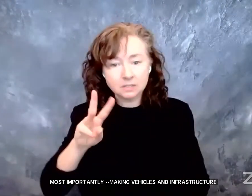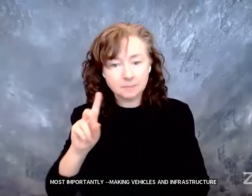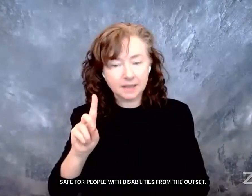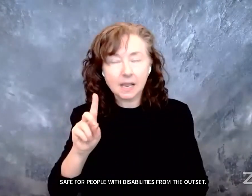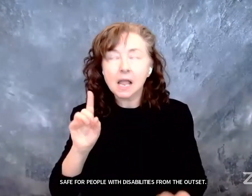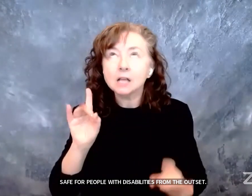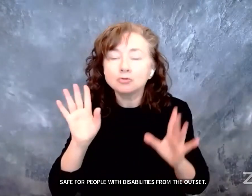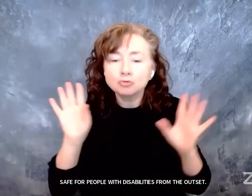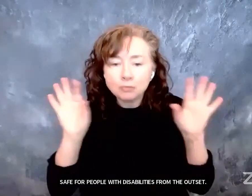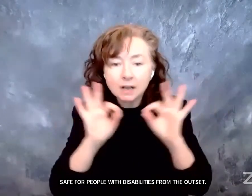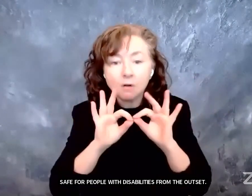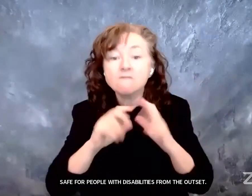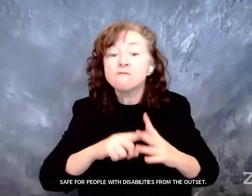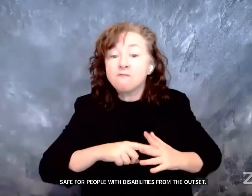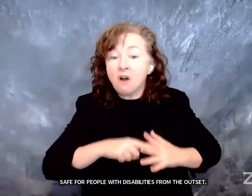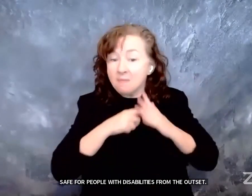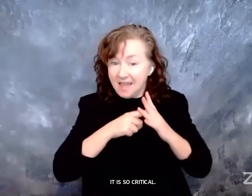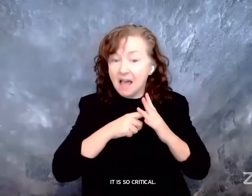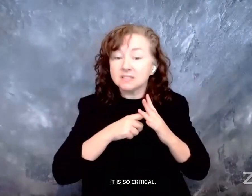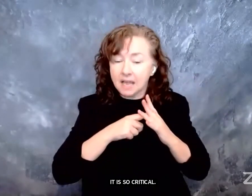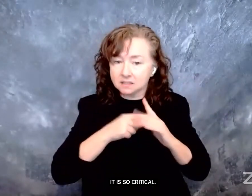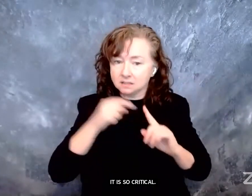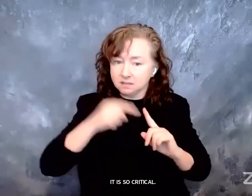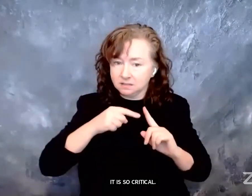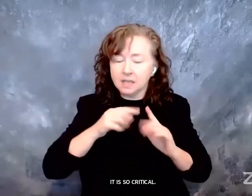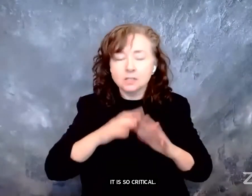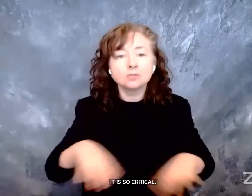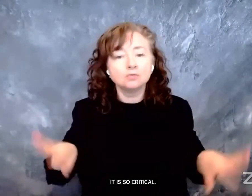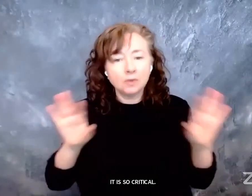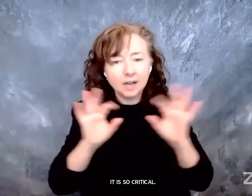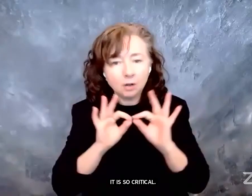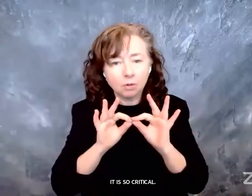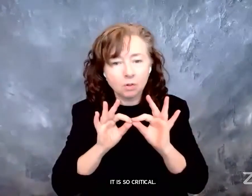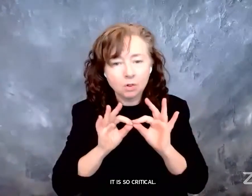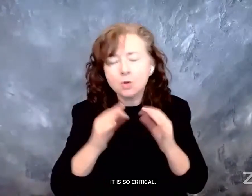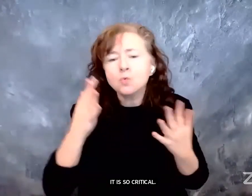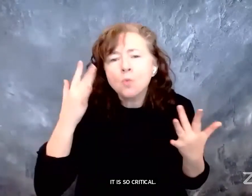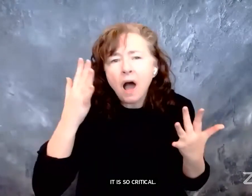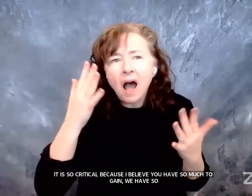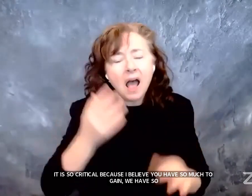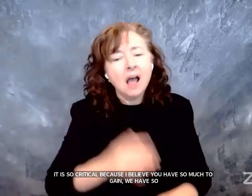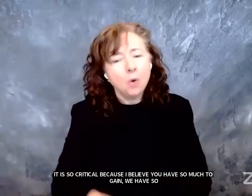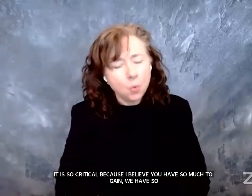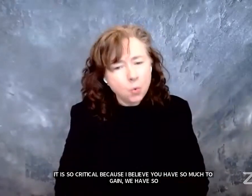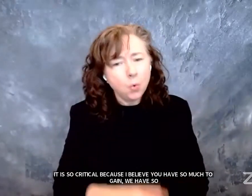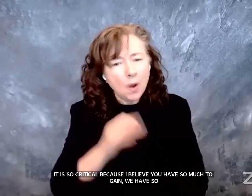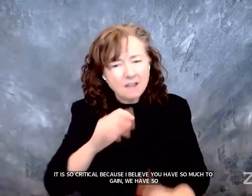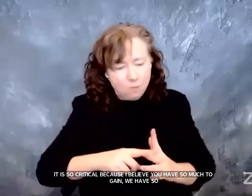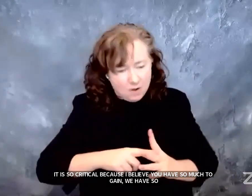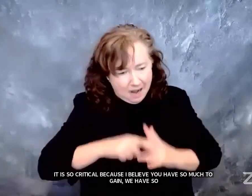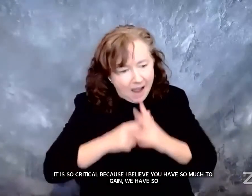critical. It's so critical because I believe you have so much to gain. We have so much to gain if we do so.